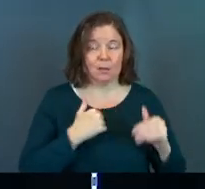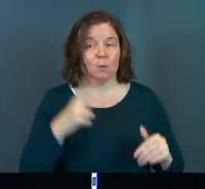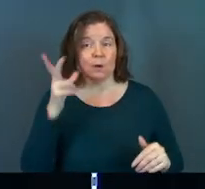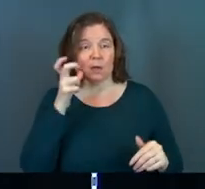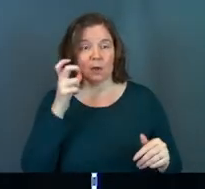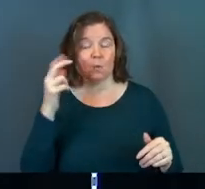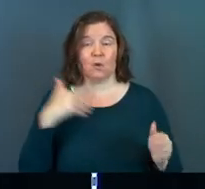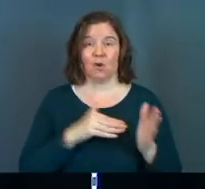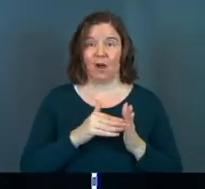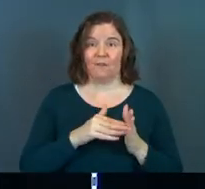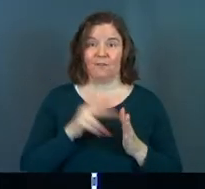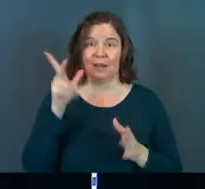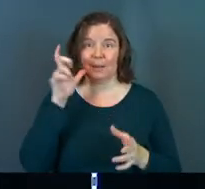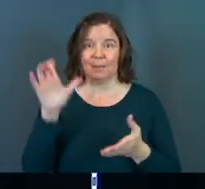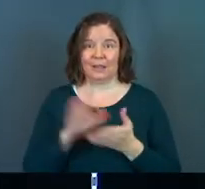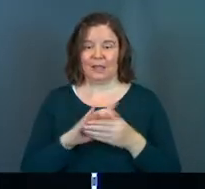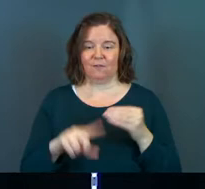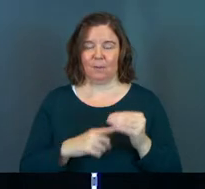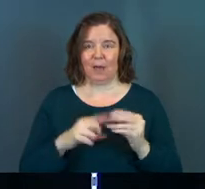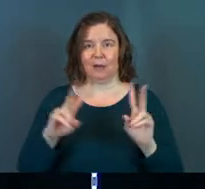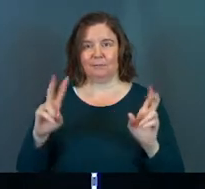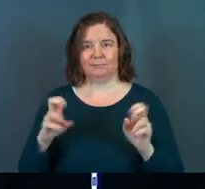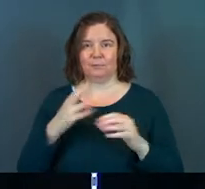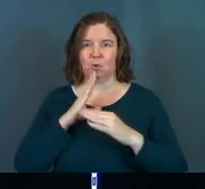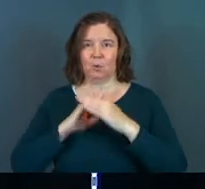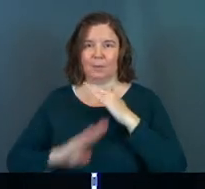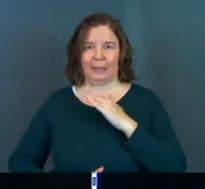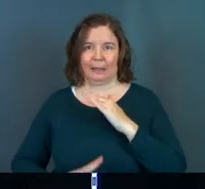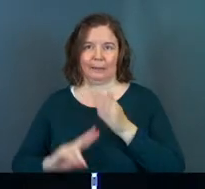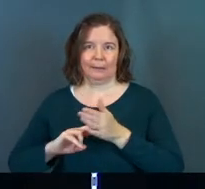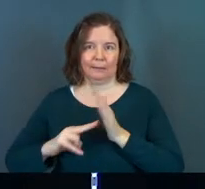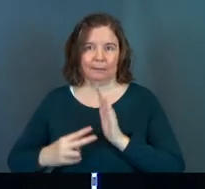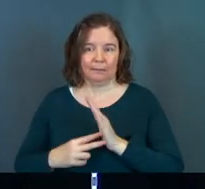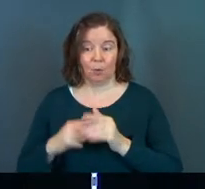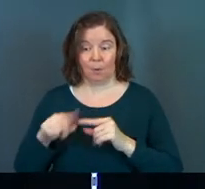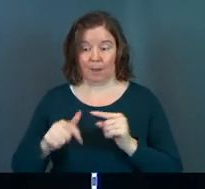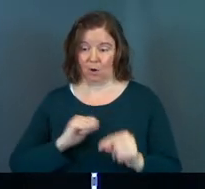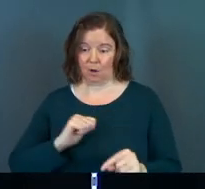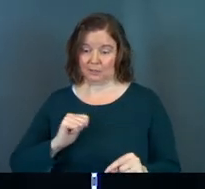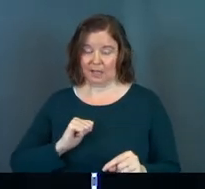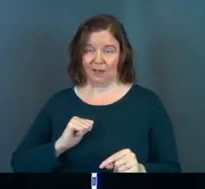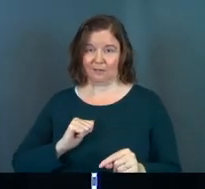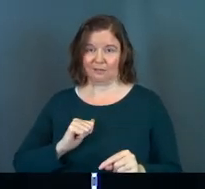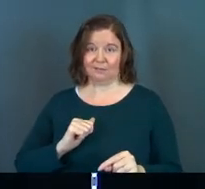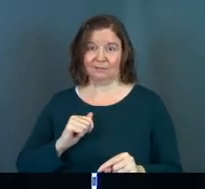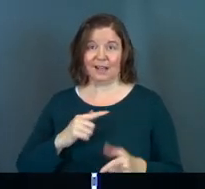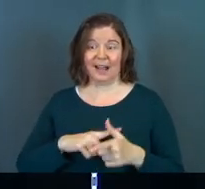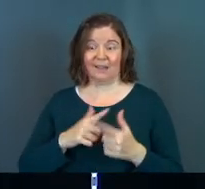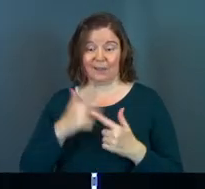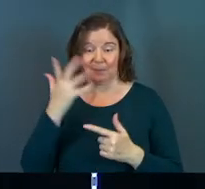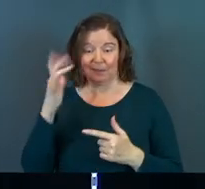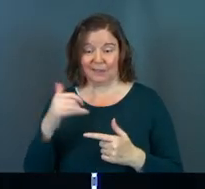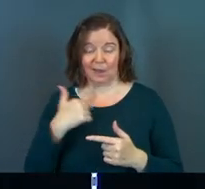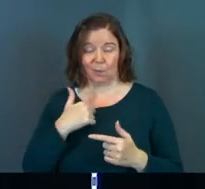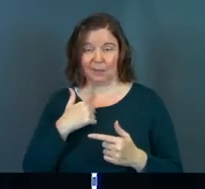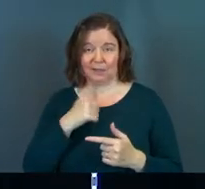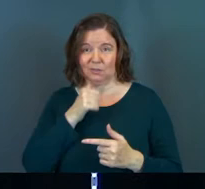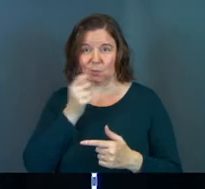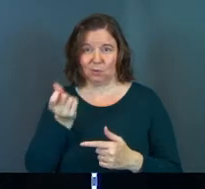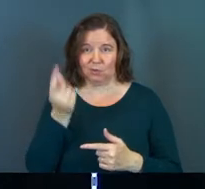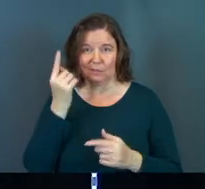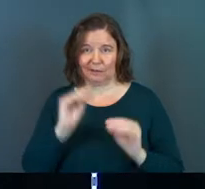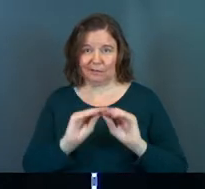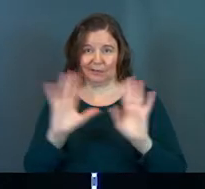that we often believe about humility or about ourselves that keep us from understanding and living in a way of true